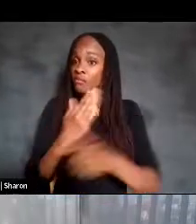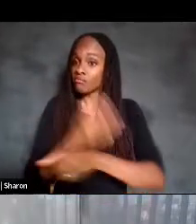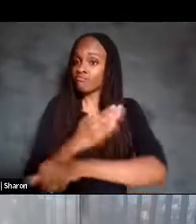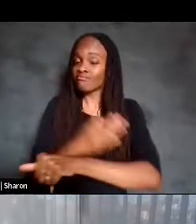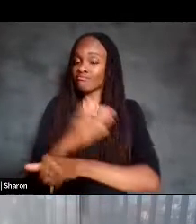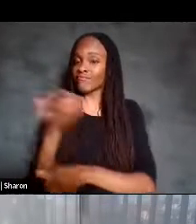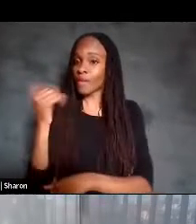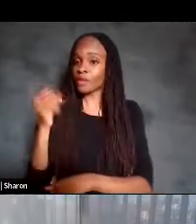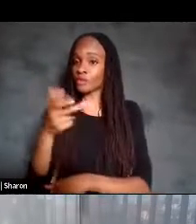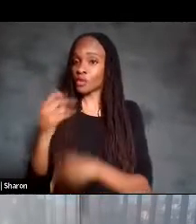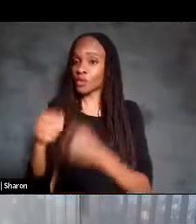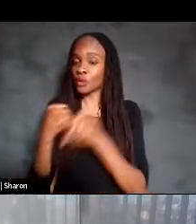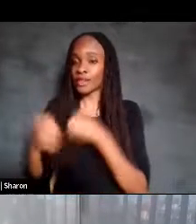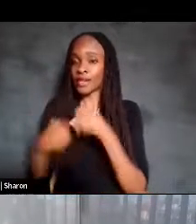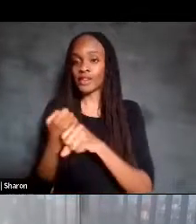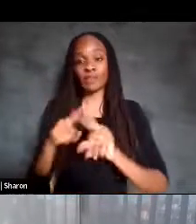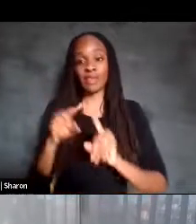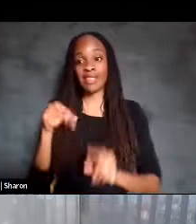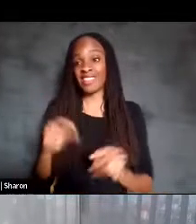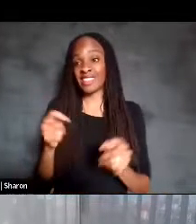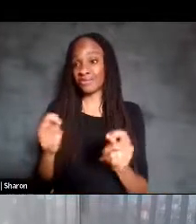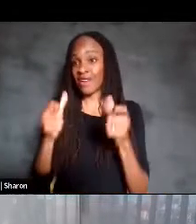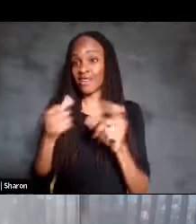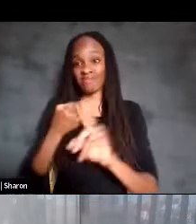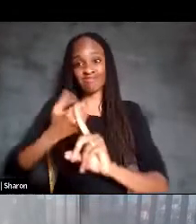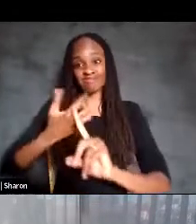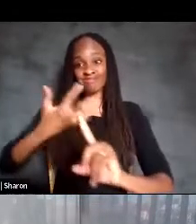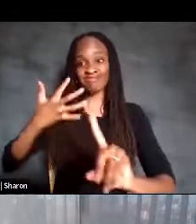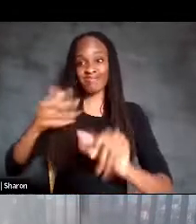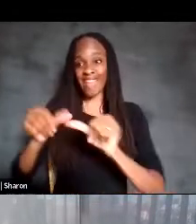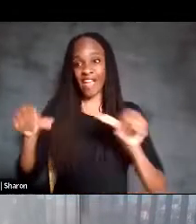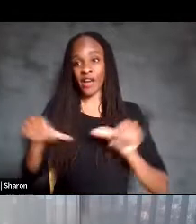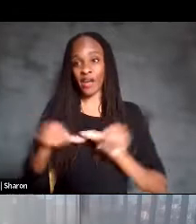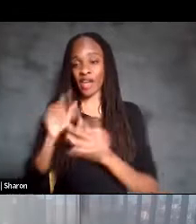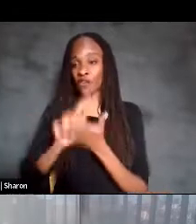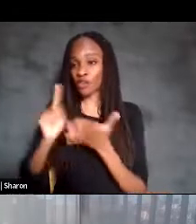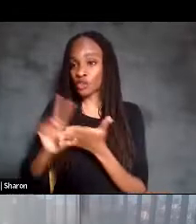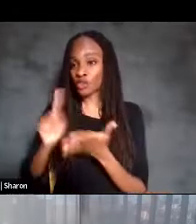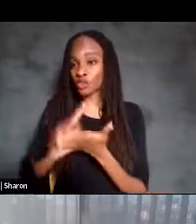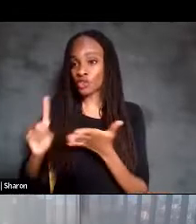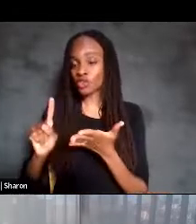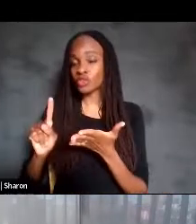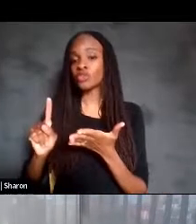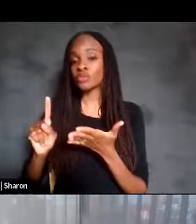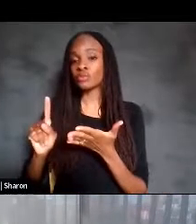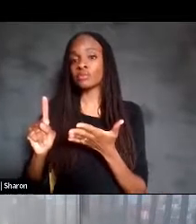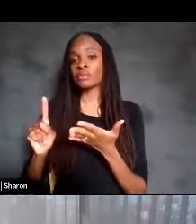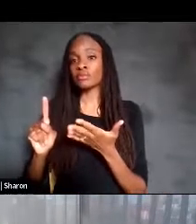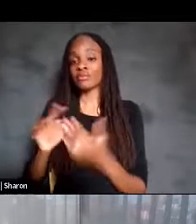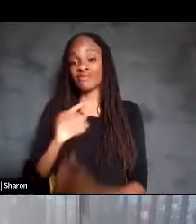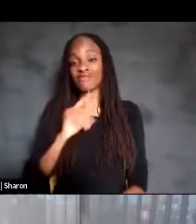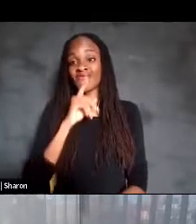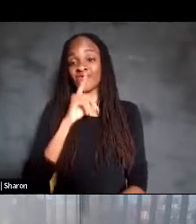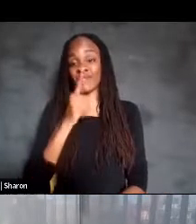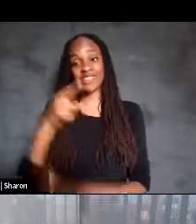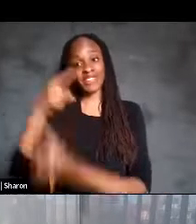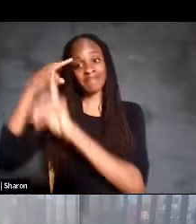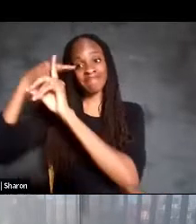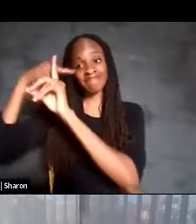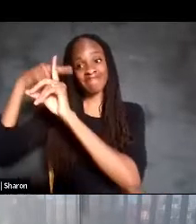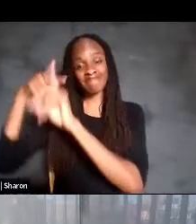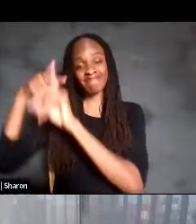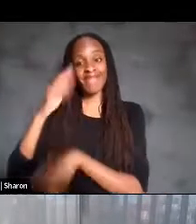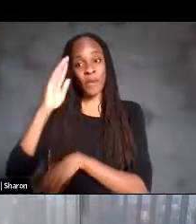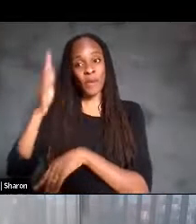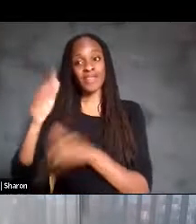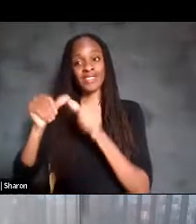this is a rapidly, you know, expanding area of research. And so we're very optimistic that hardware will continue to improve